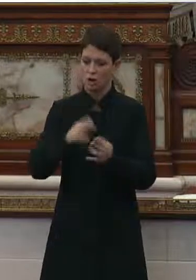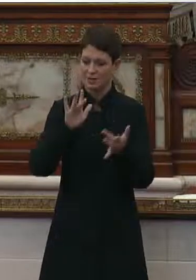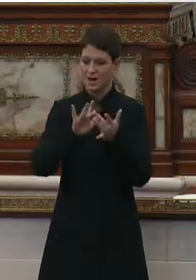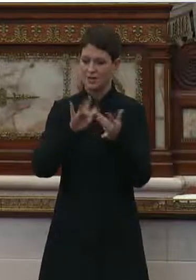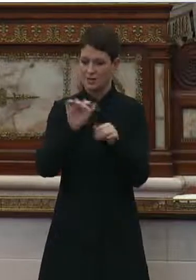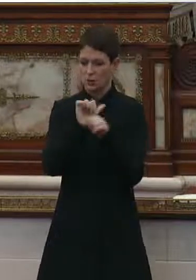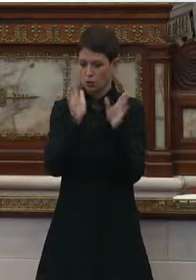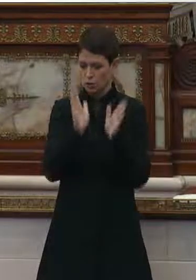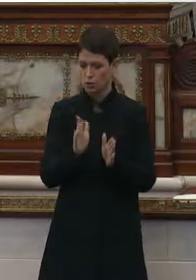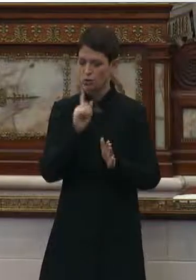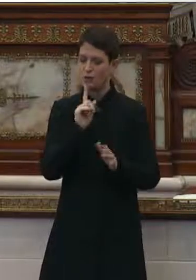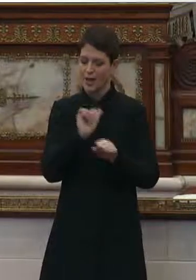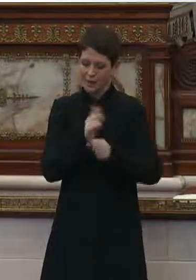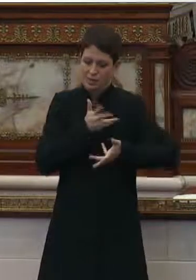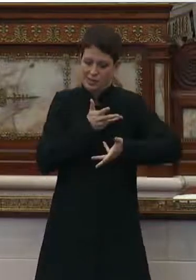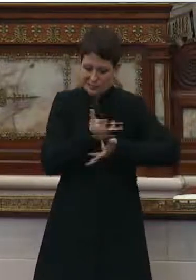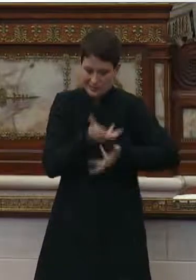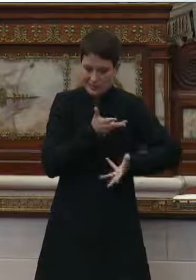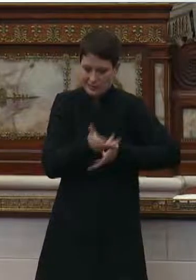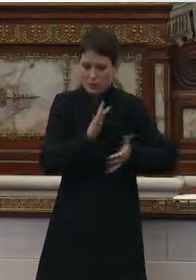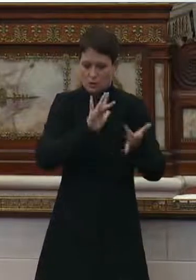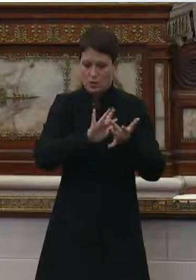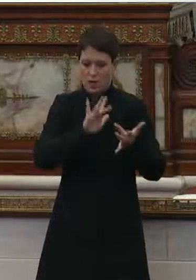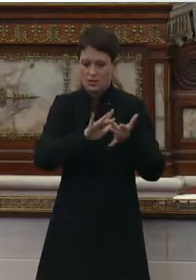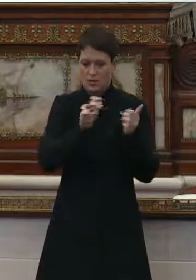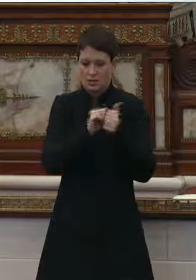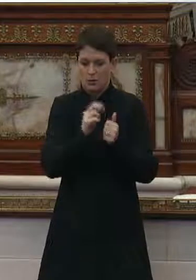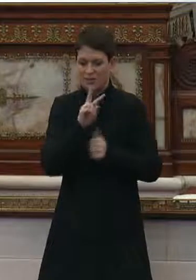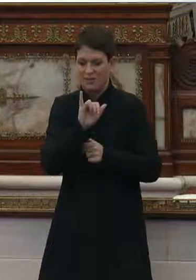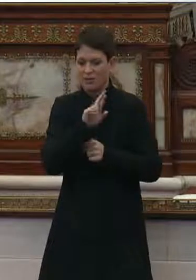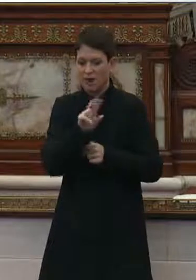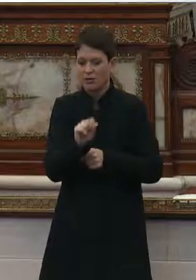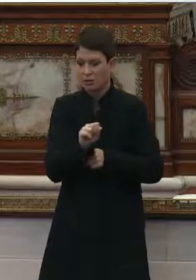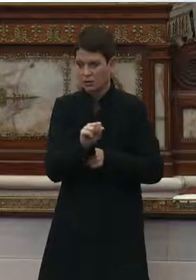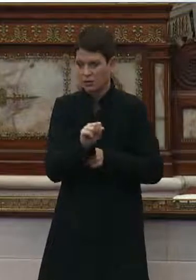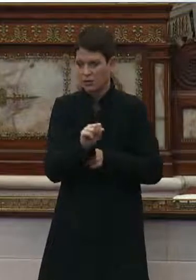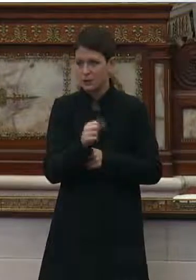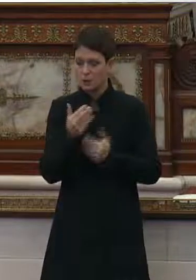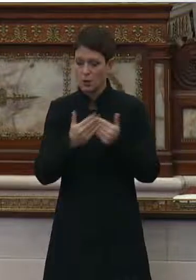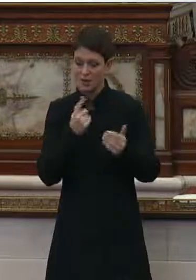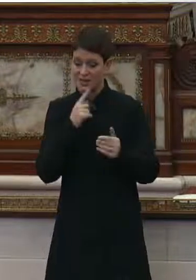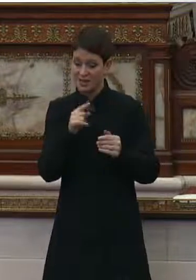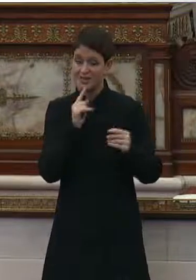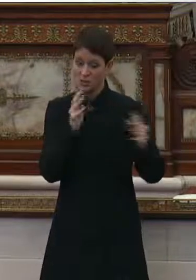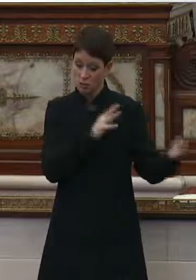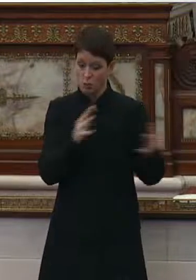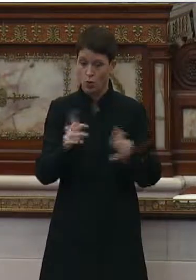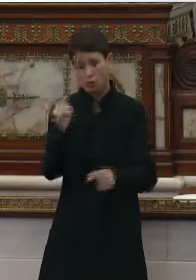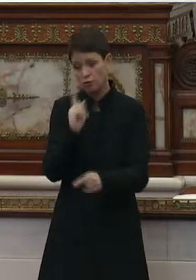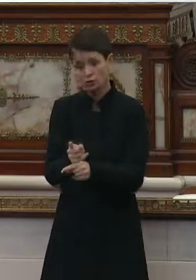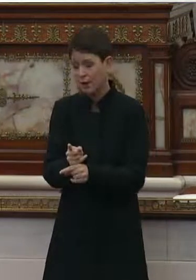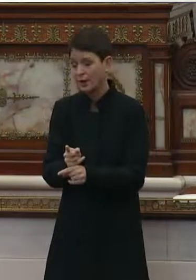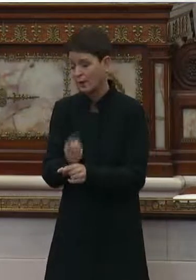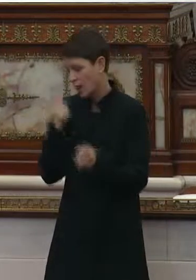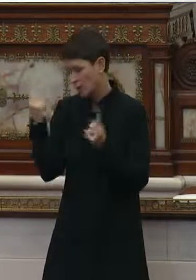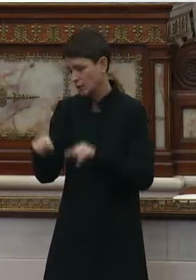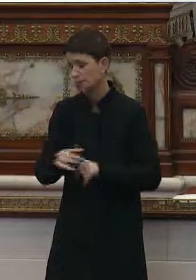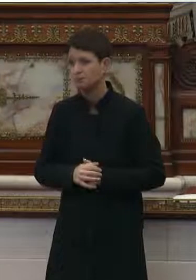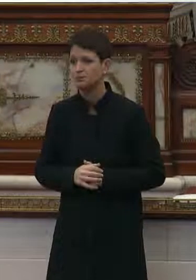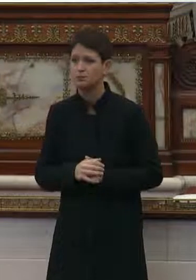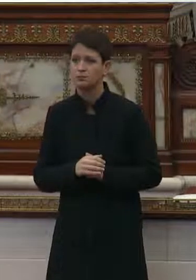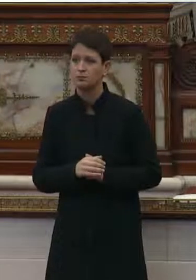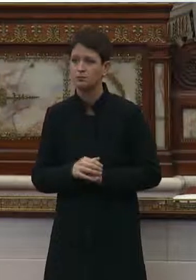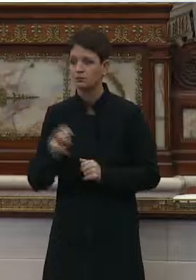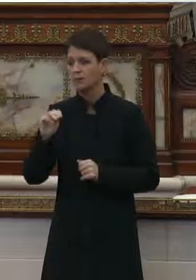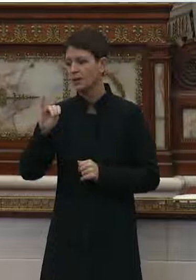workers because you're actually forced to come in contact with the virus. And whoever said that this was a war, I think you're absolutely right. Ms.